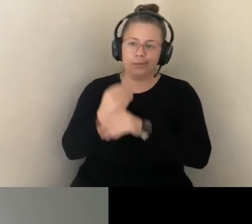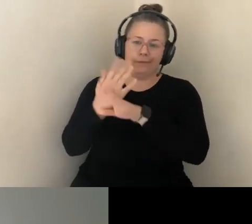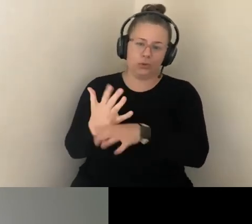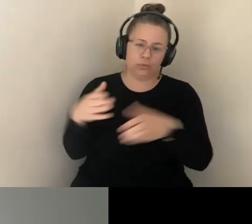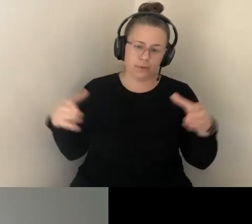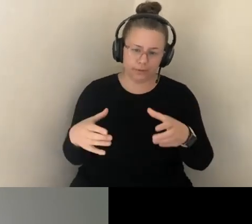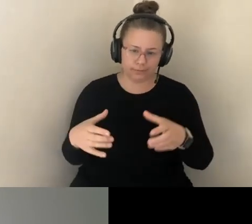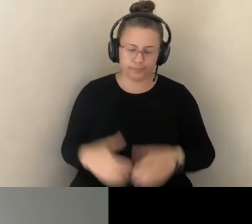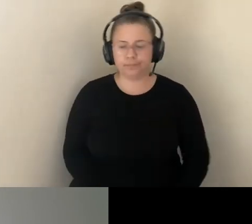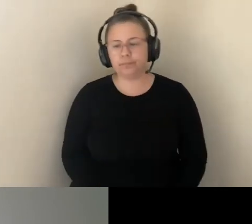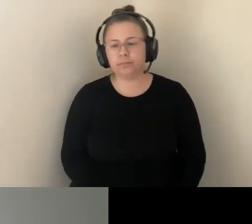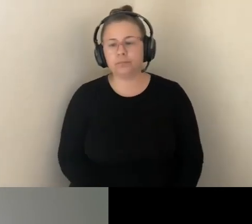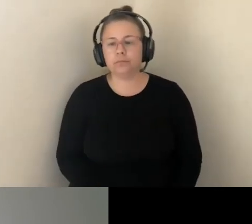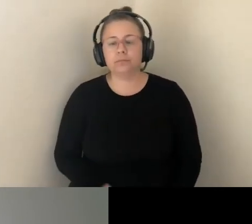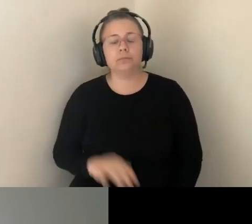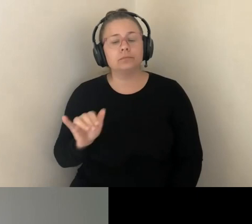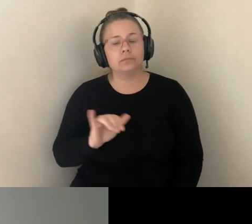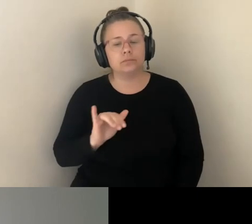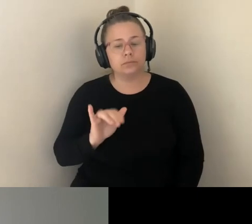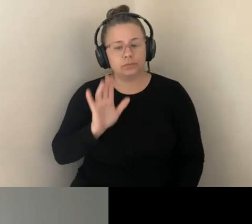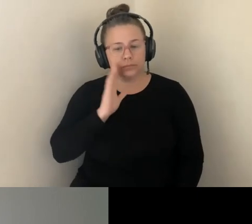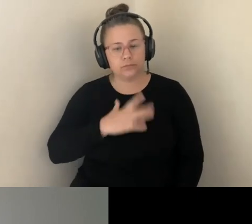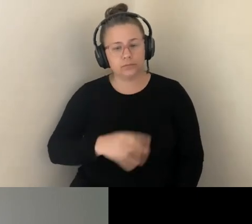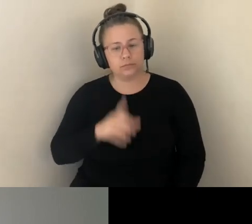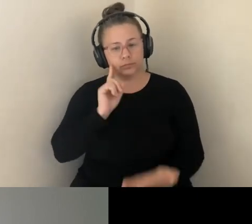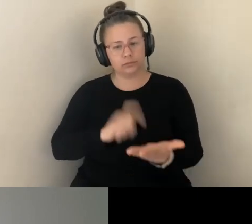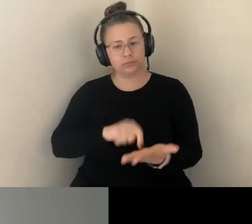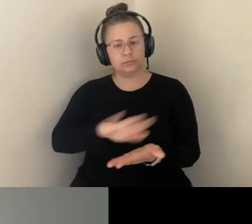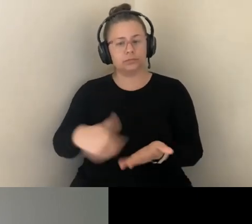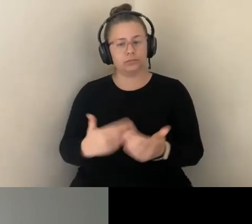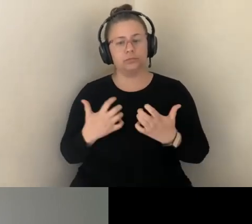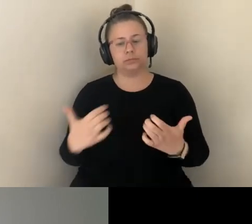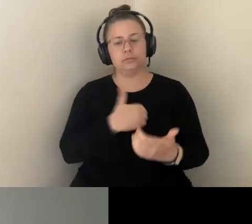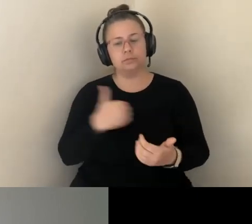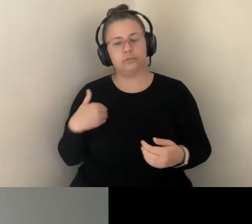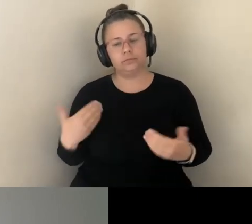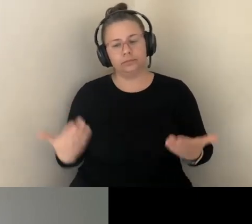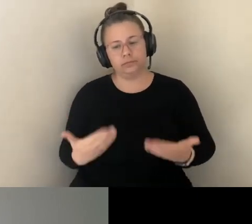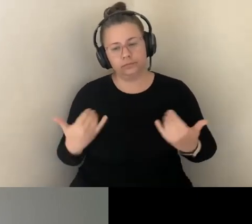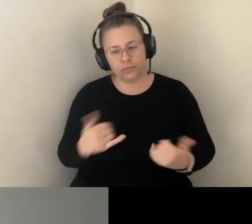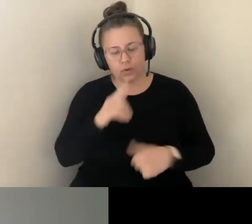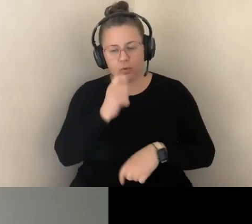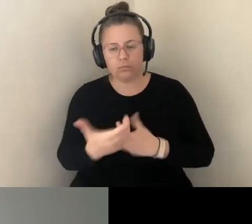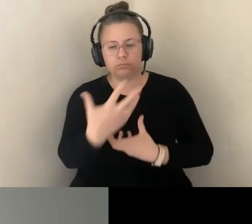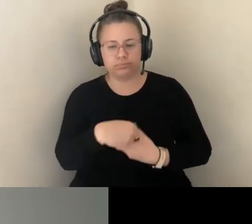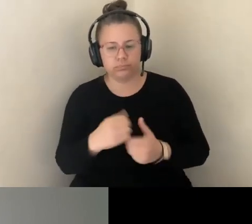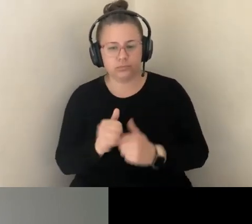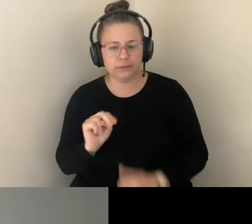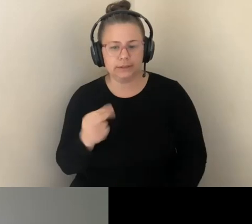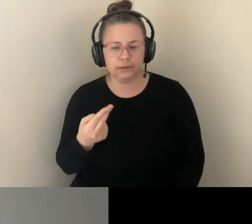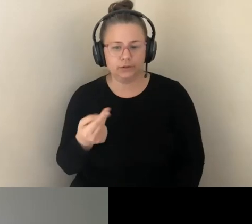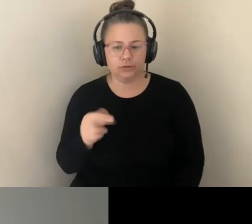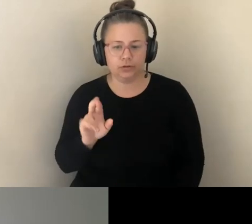EACH OF OUR REGISTERED AUDIENCE MEMBERS HERE TODAY WHO ARE ENGAGING WITH THE NHGRI ON THIS IMMENSELY IMPORTANT TOPIC.